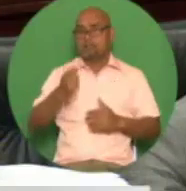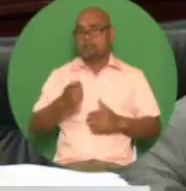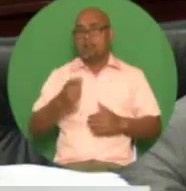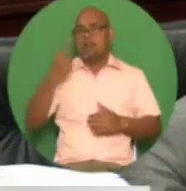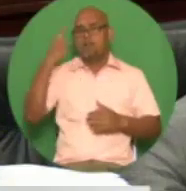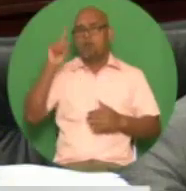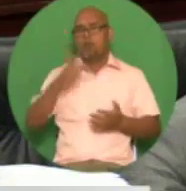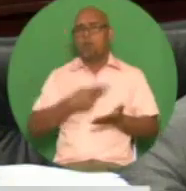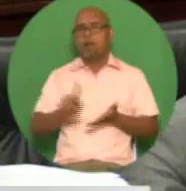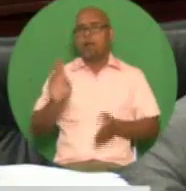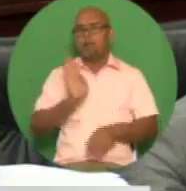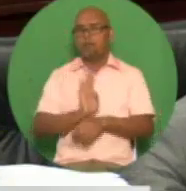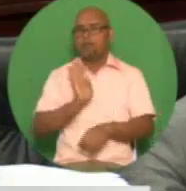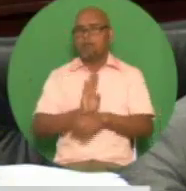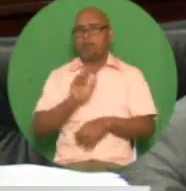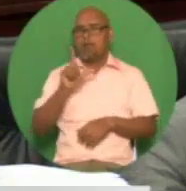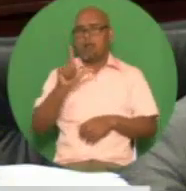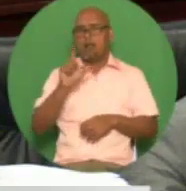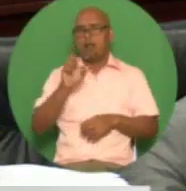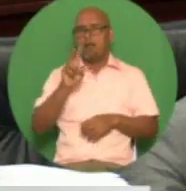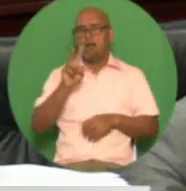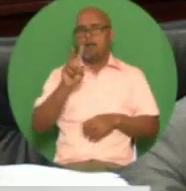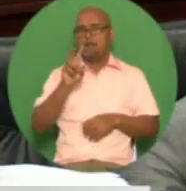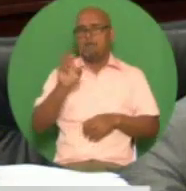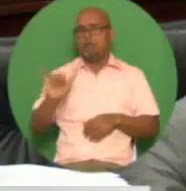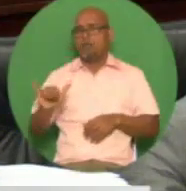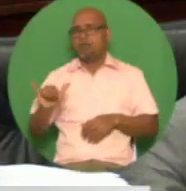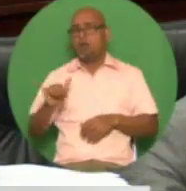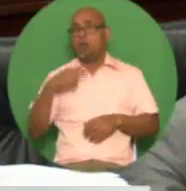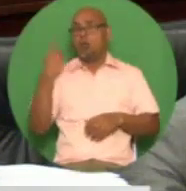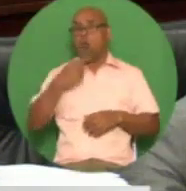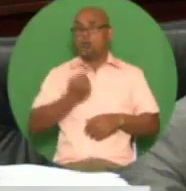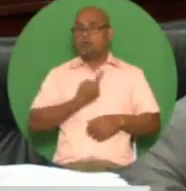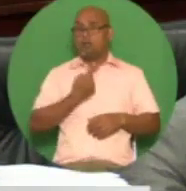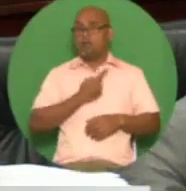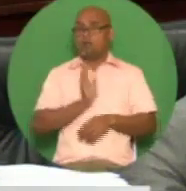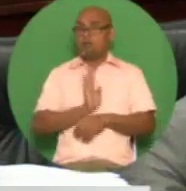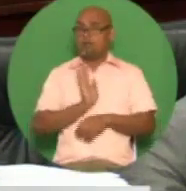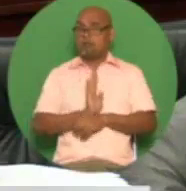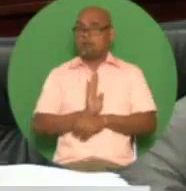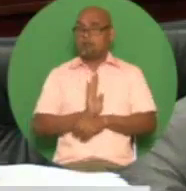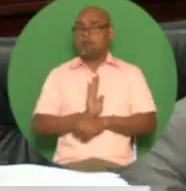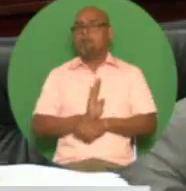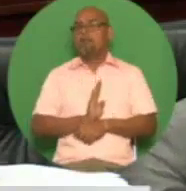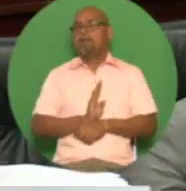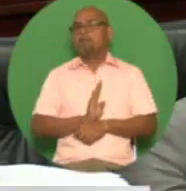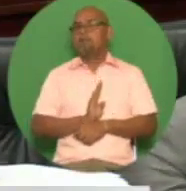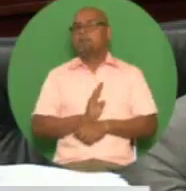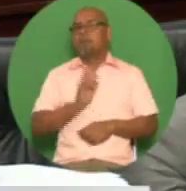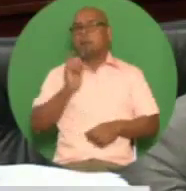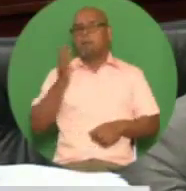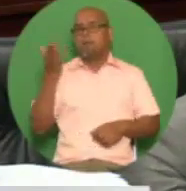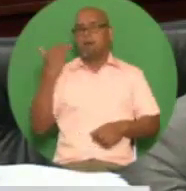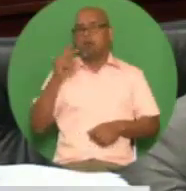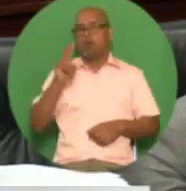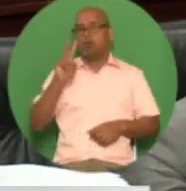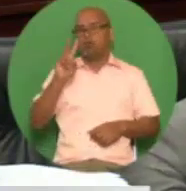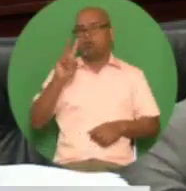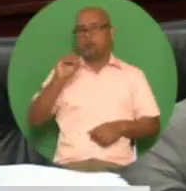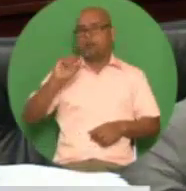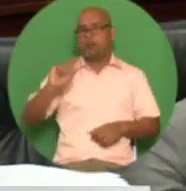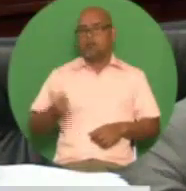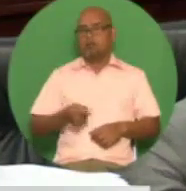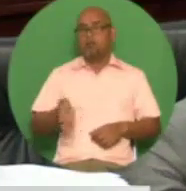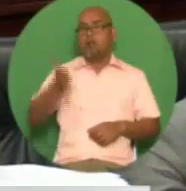equity and taxation the threshold for self-employed individual subject to business levy to be increased from 200 000 to 360